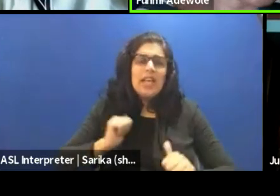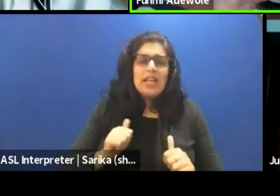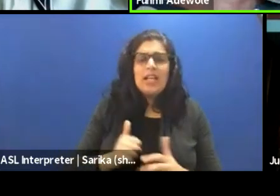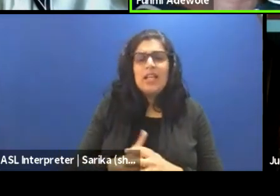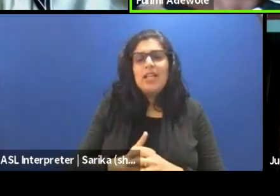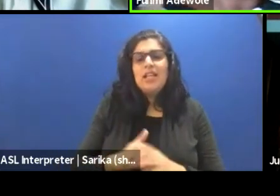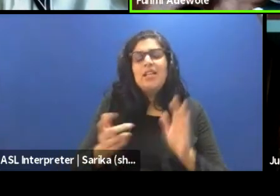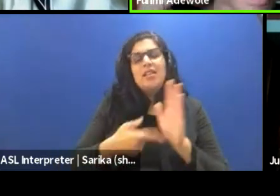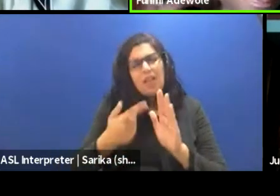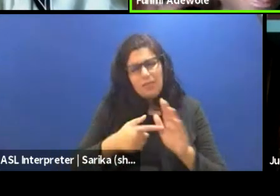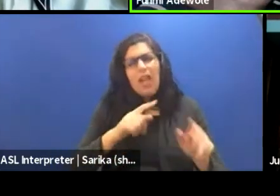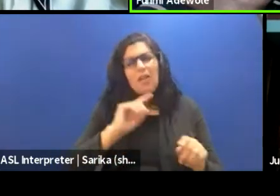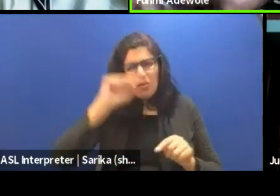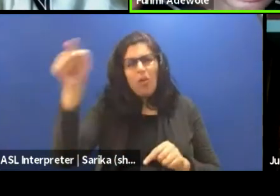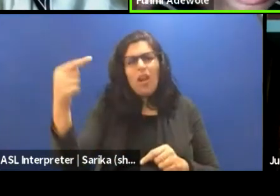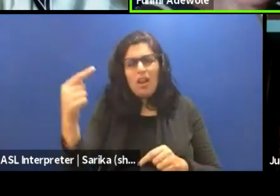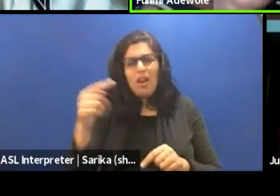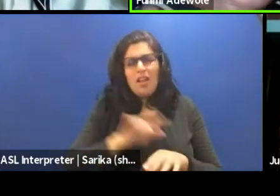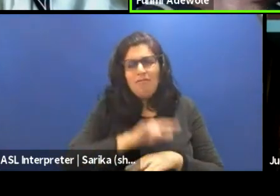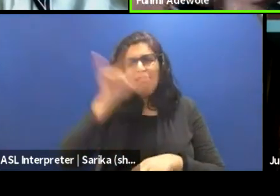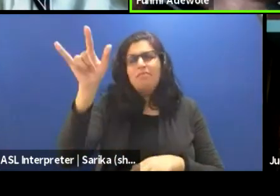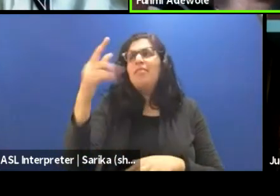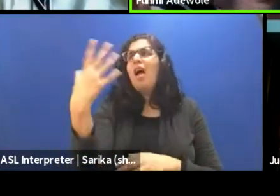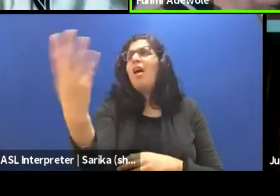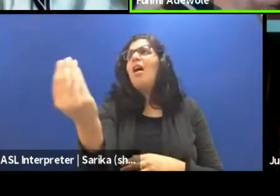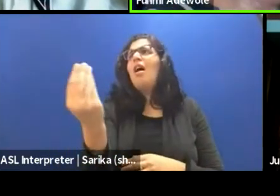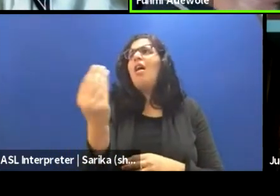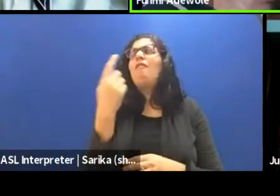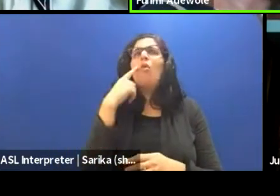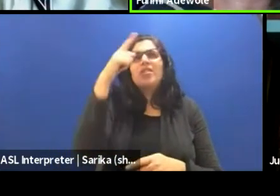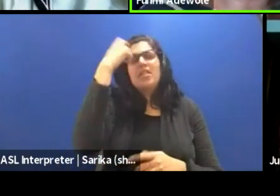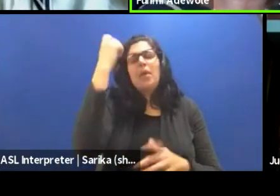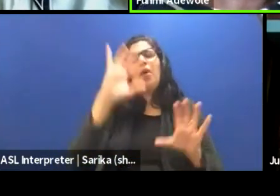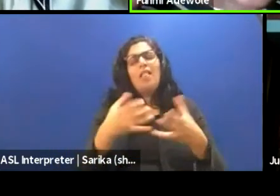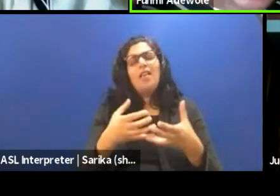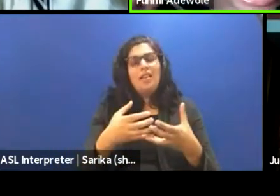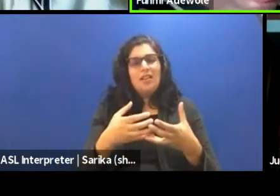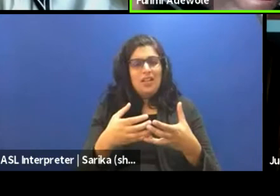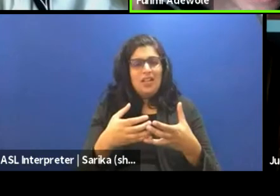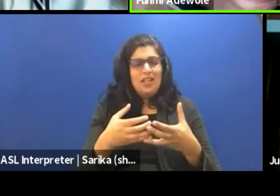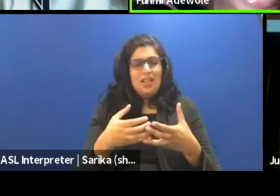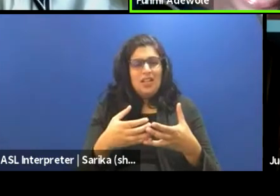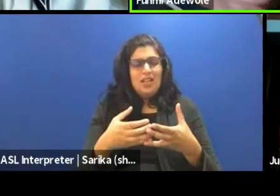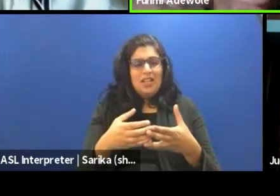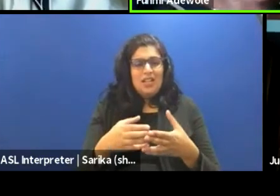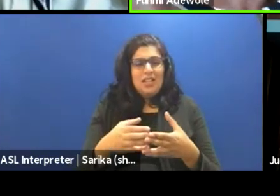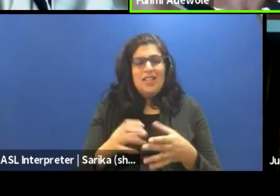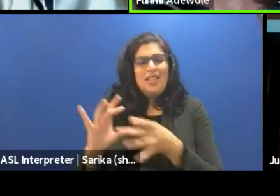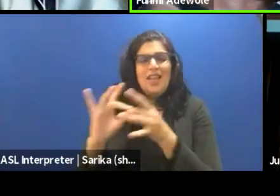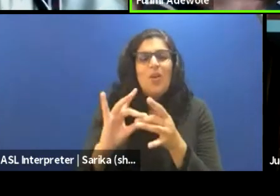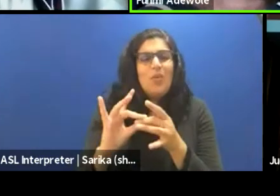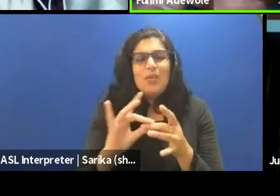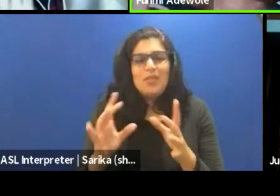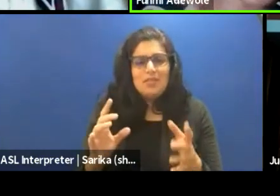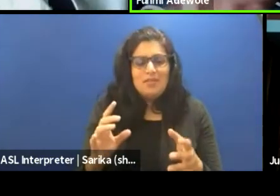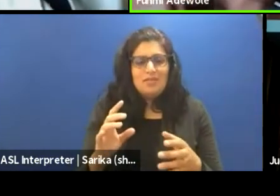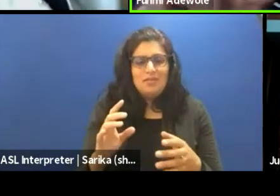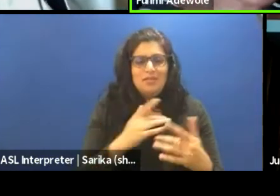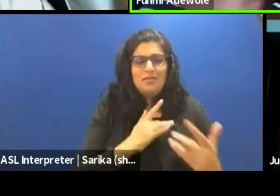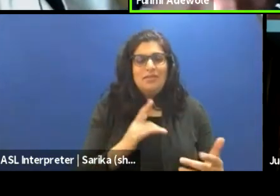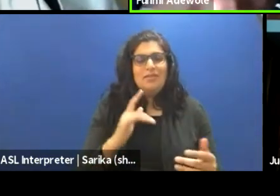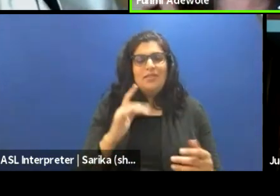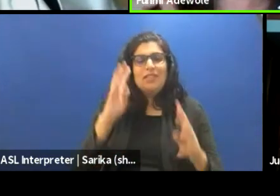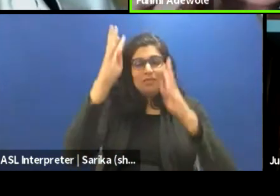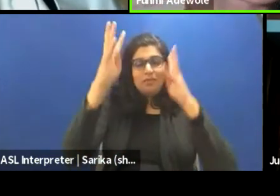summer courses. But basically, it was what Jude called native sense that he used to create